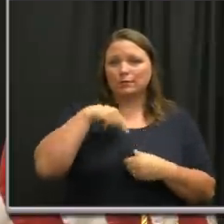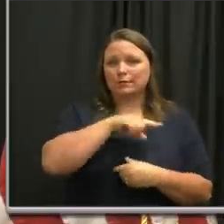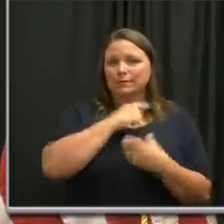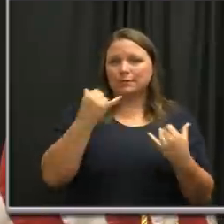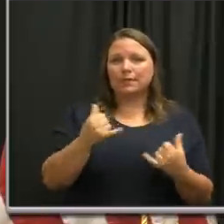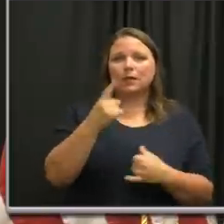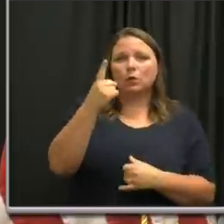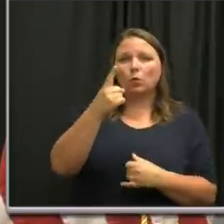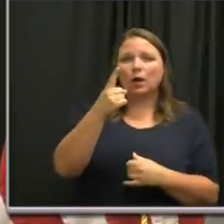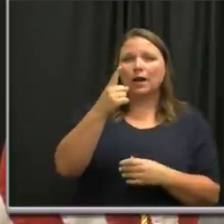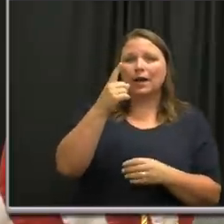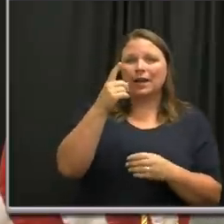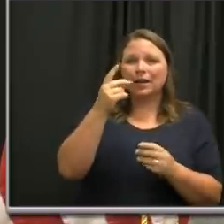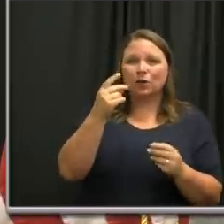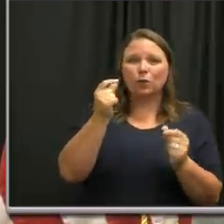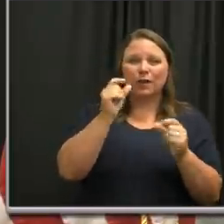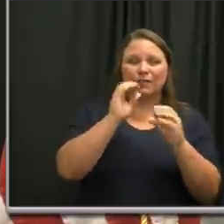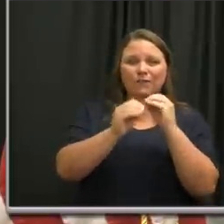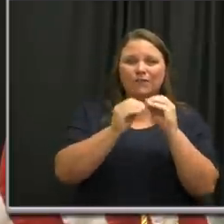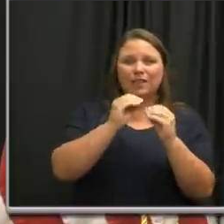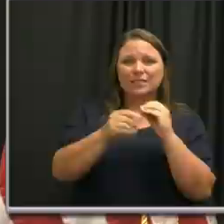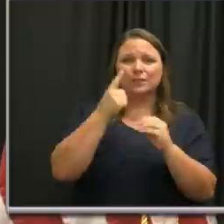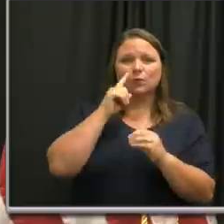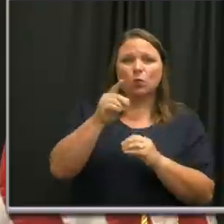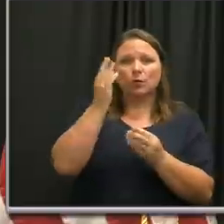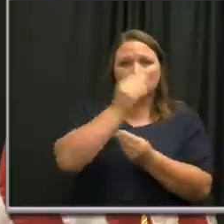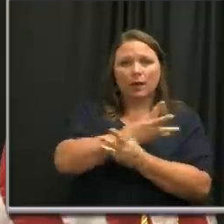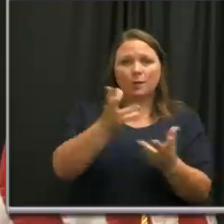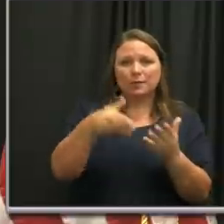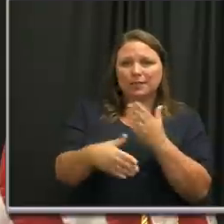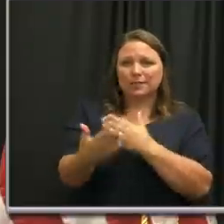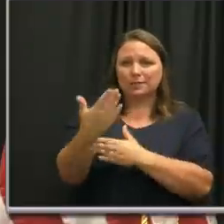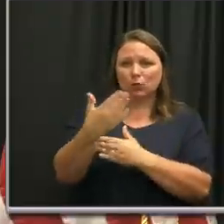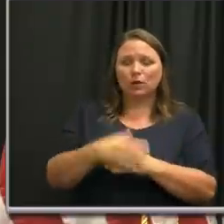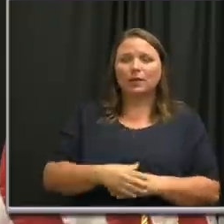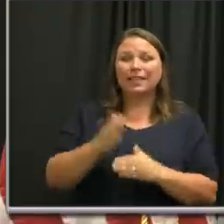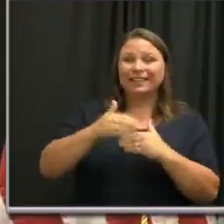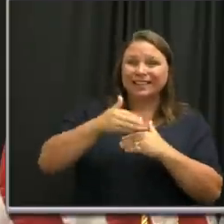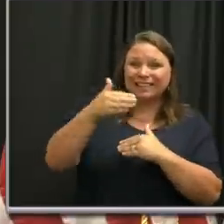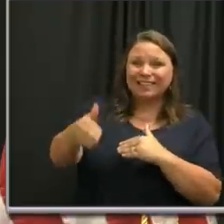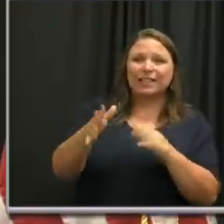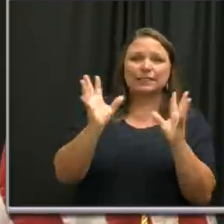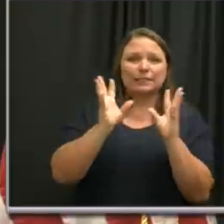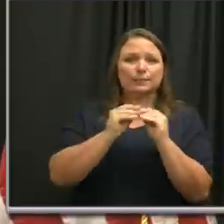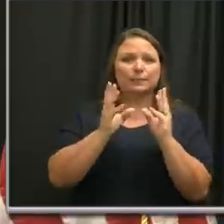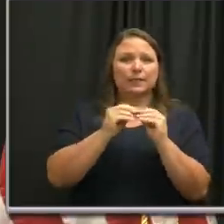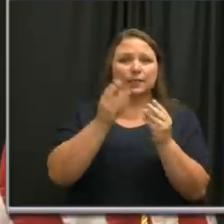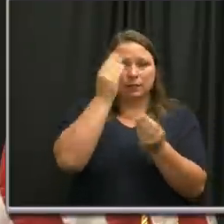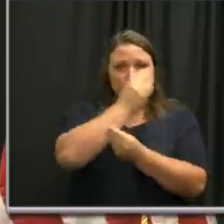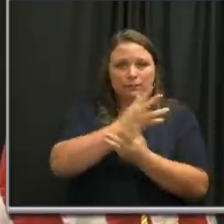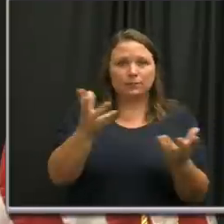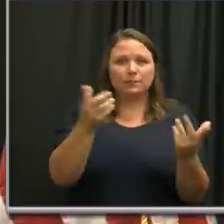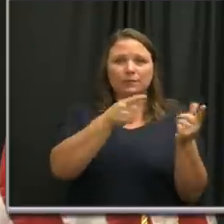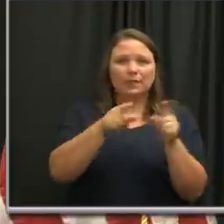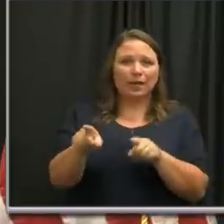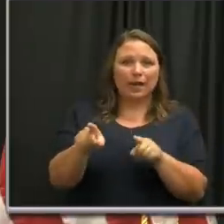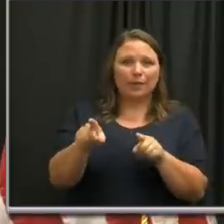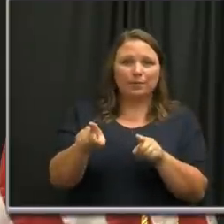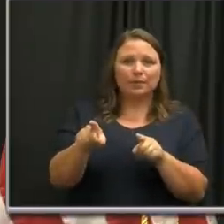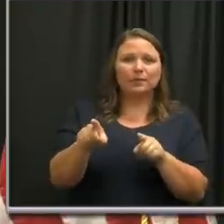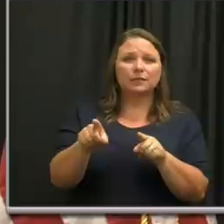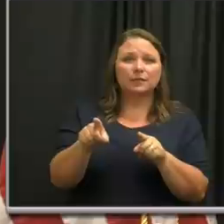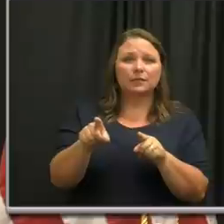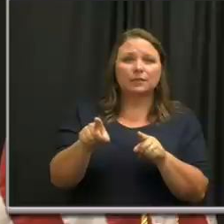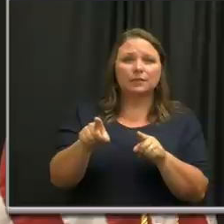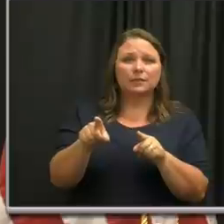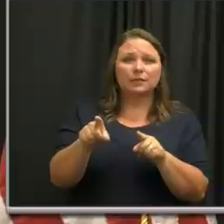One quick correction to the press update that was sent out this morning. The next Metro COVID-19 press briefing will take